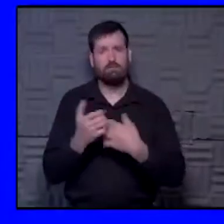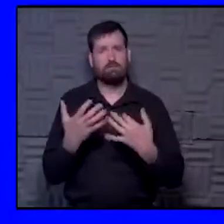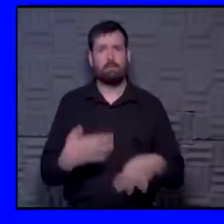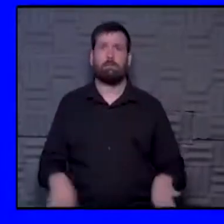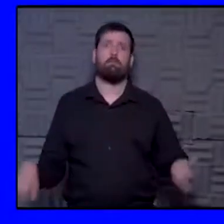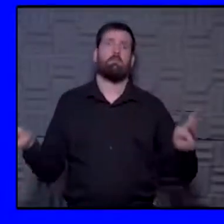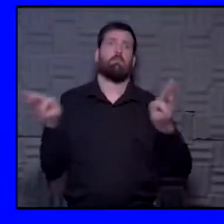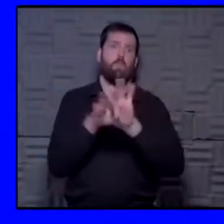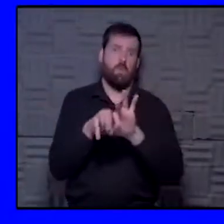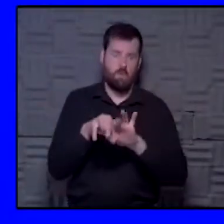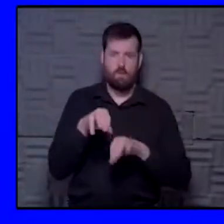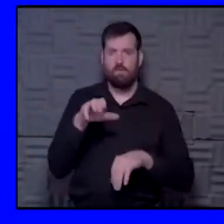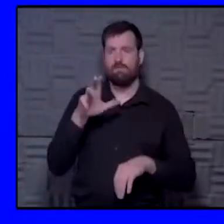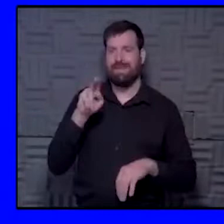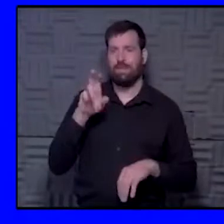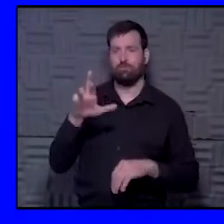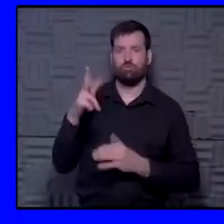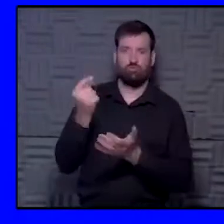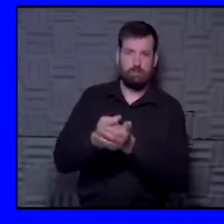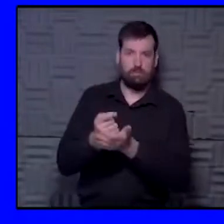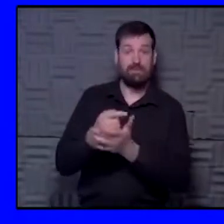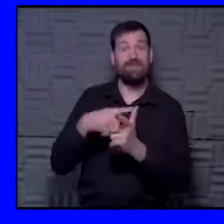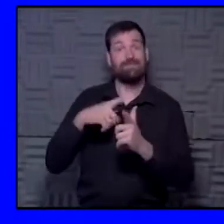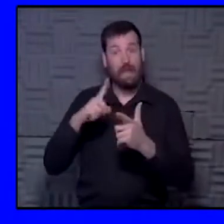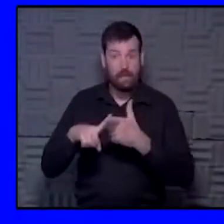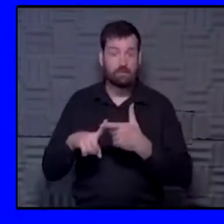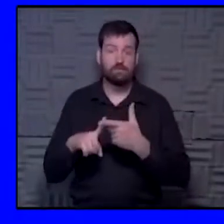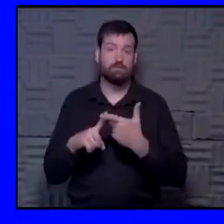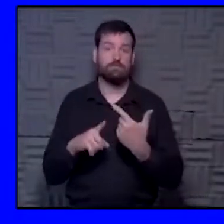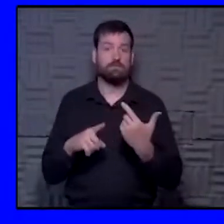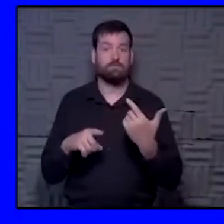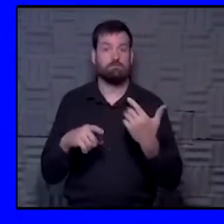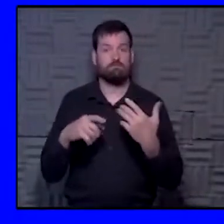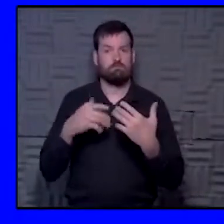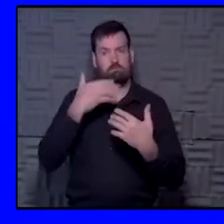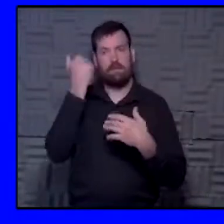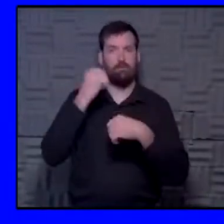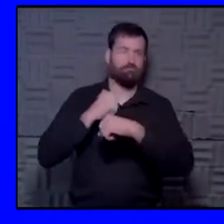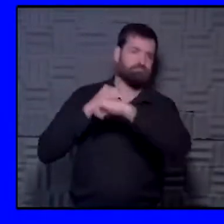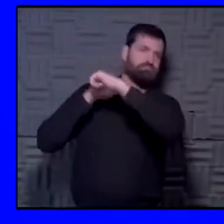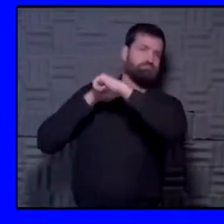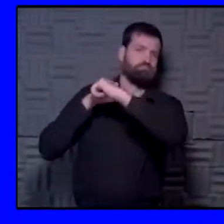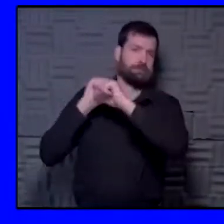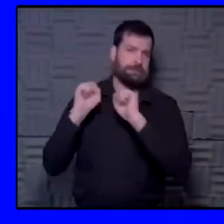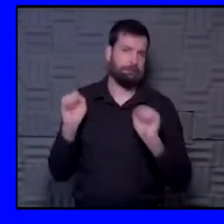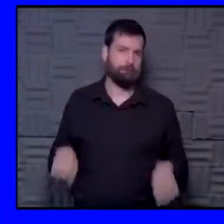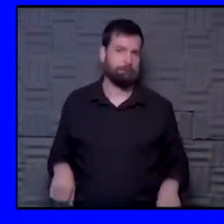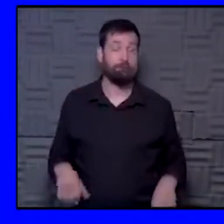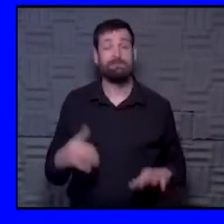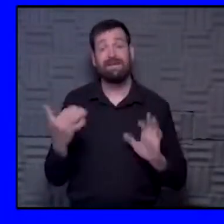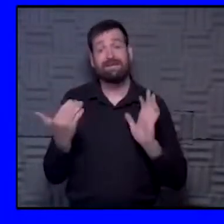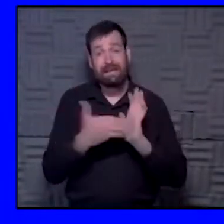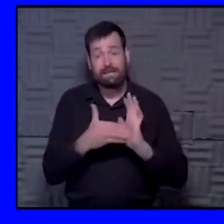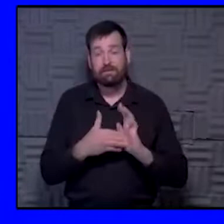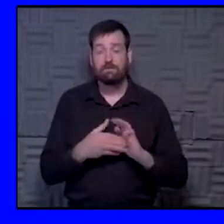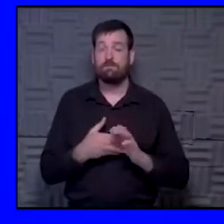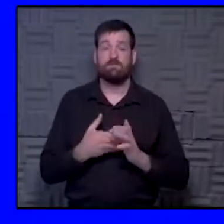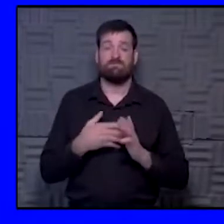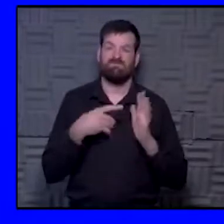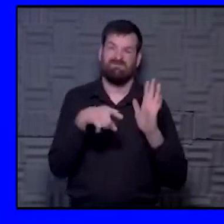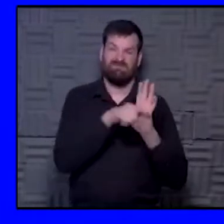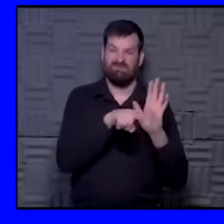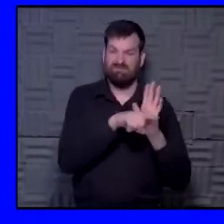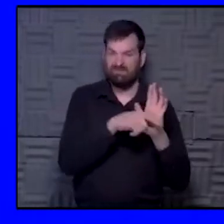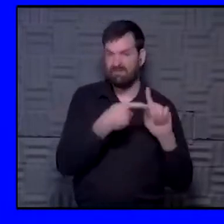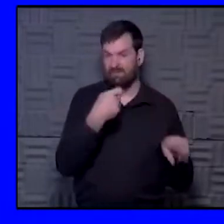cancer treated so that you can then develop a more of a robust immune system. The, again, the downfall, the side